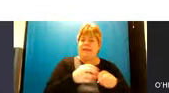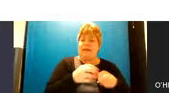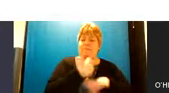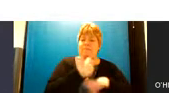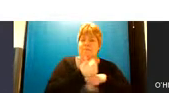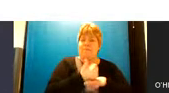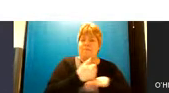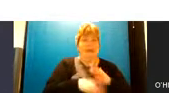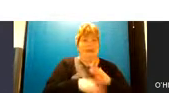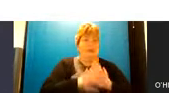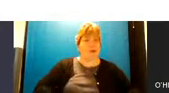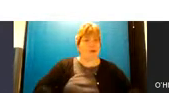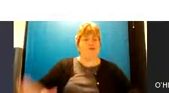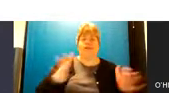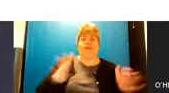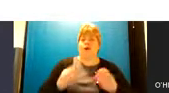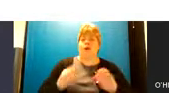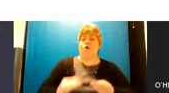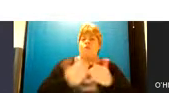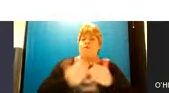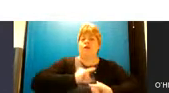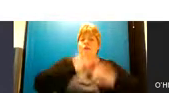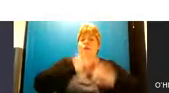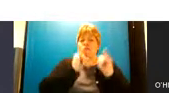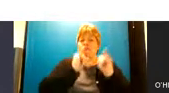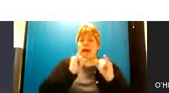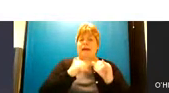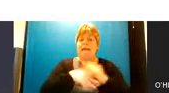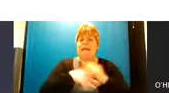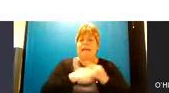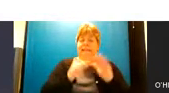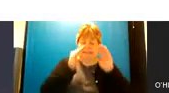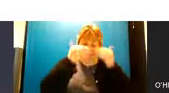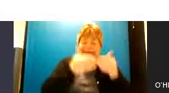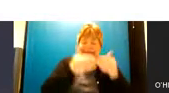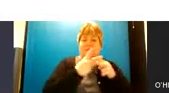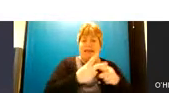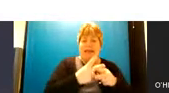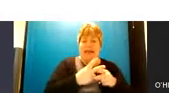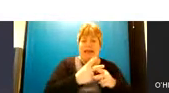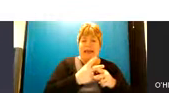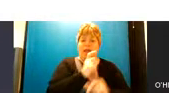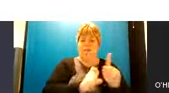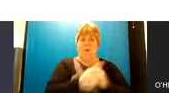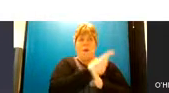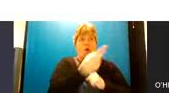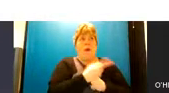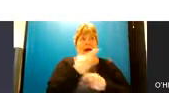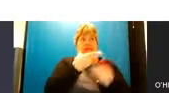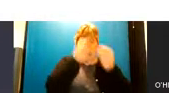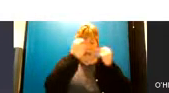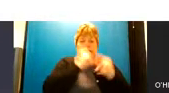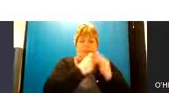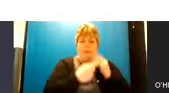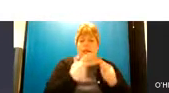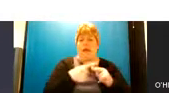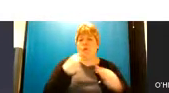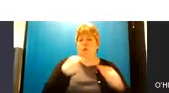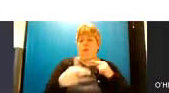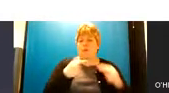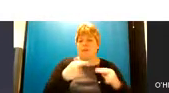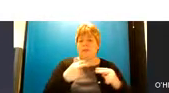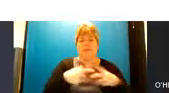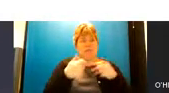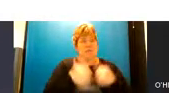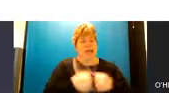across the country to provide crisis and intensive care in intensive community for people with a learning disability and autism and we've been expanding